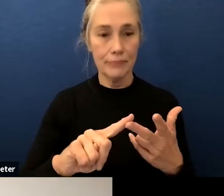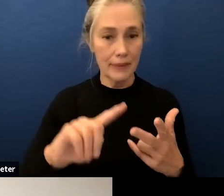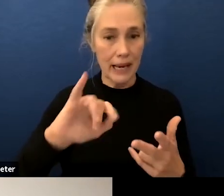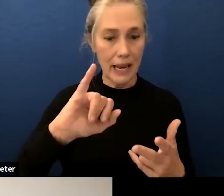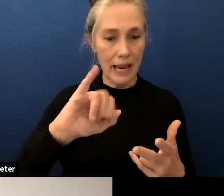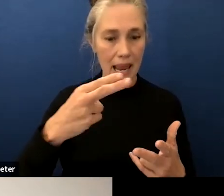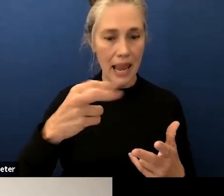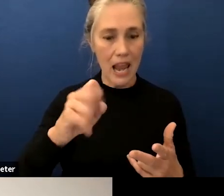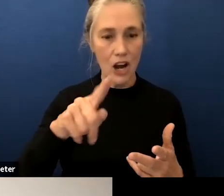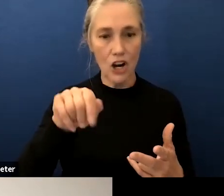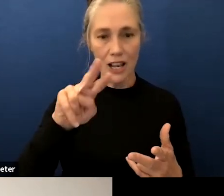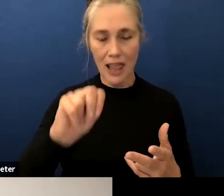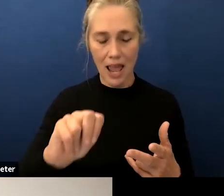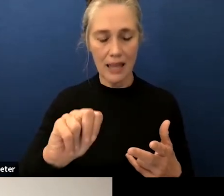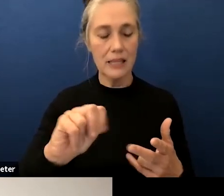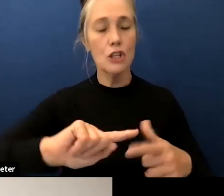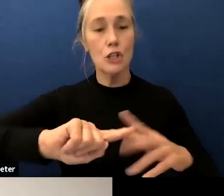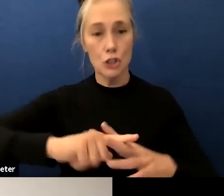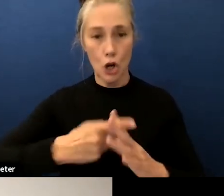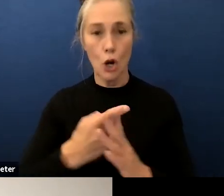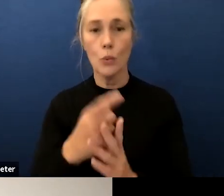i will begin with shannon shorter